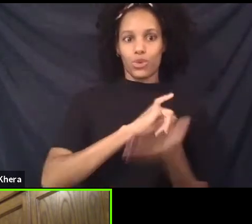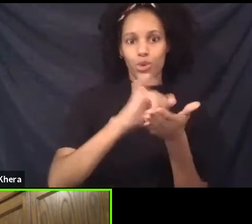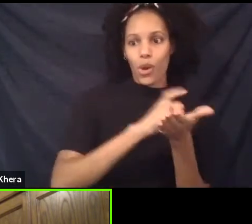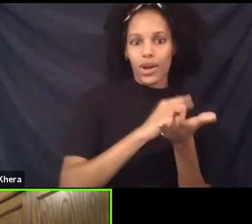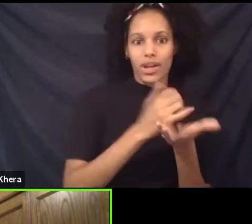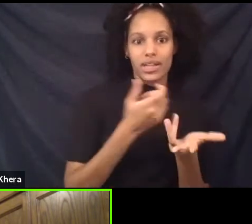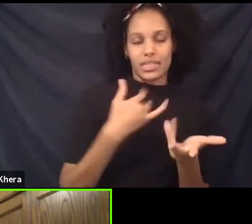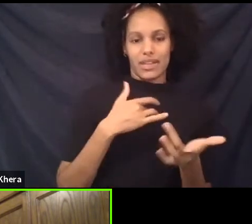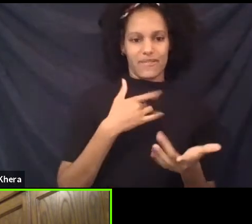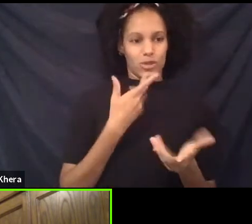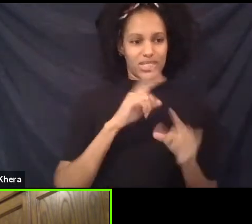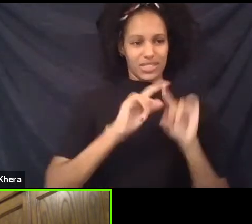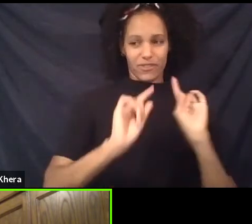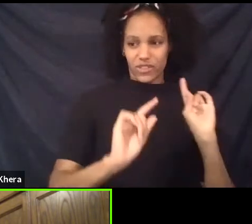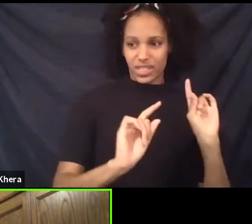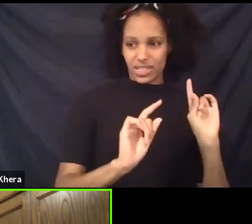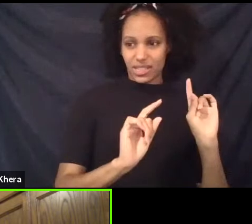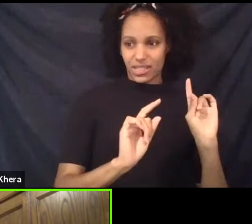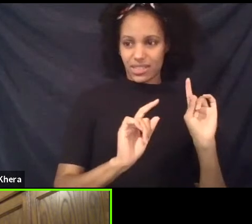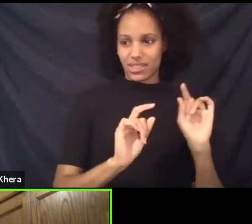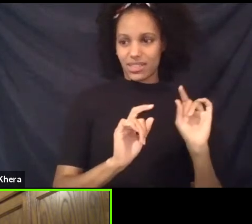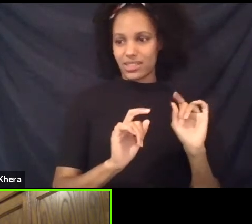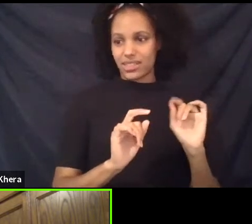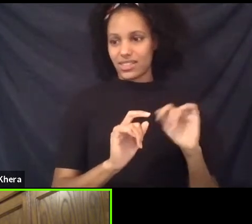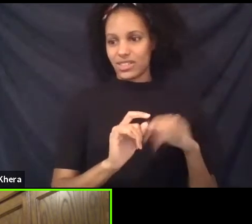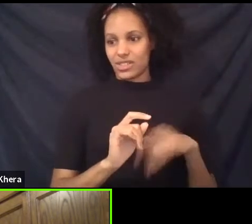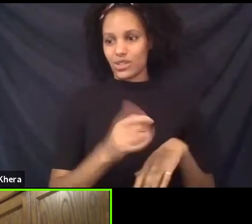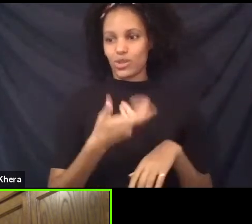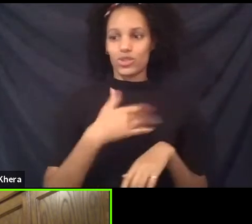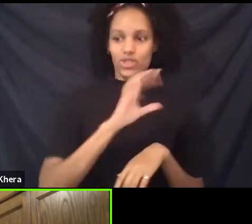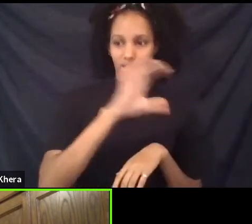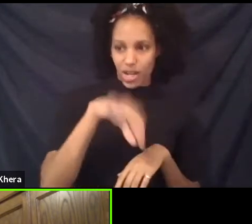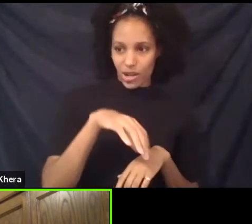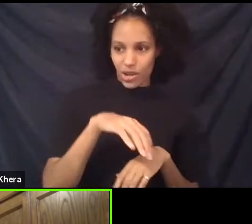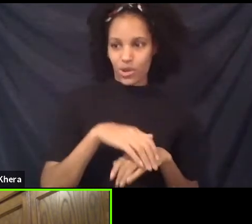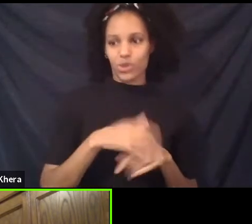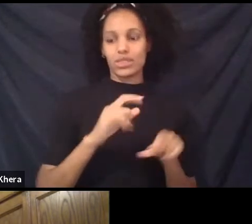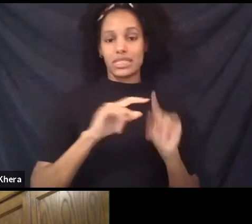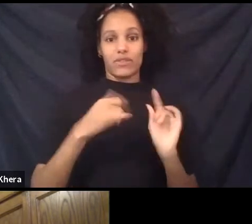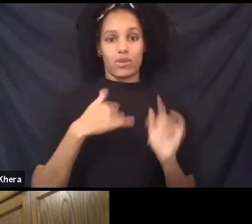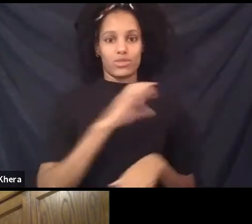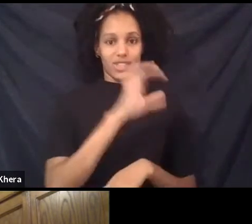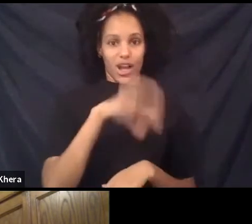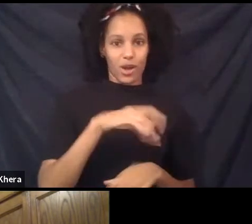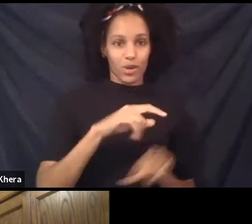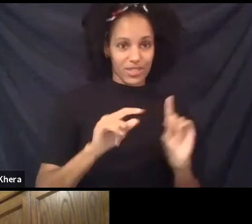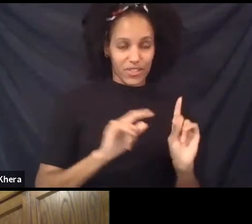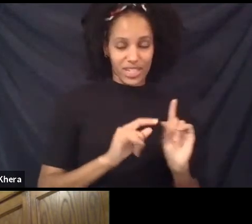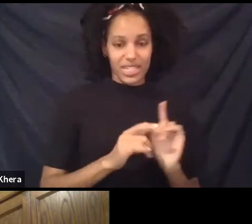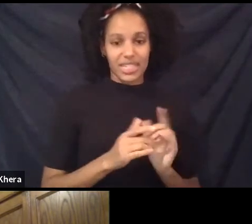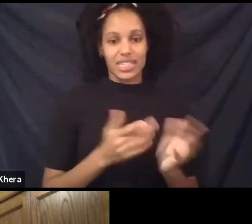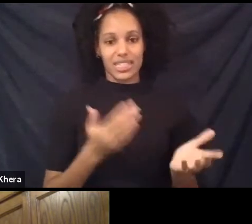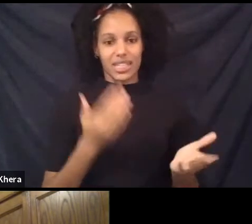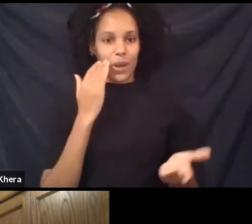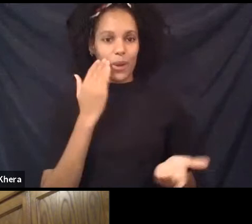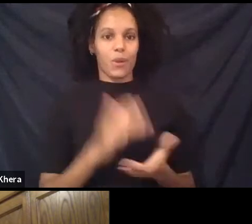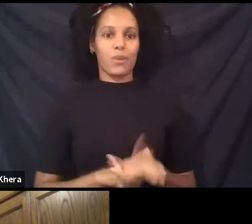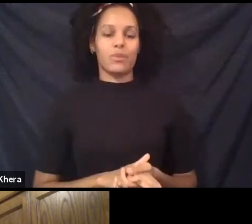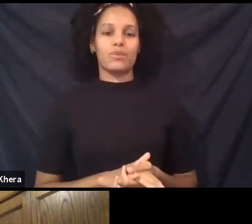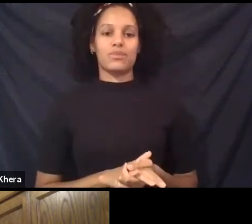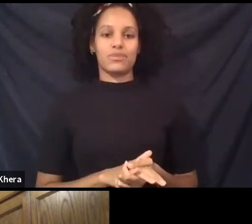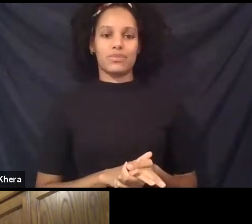in mental, uh, aspects as well. World view is very different. So, yeah. Yeah.